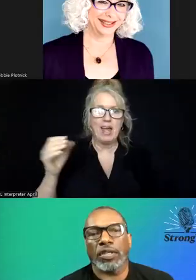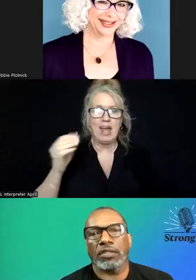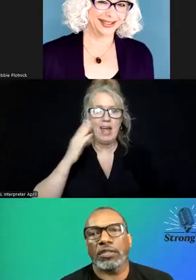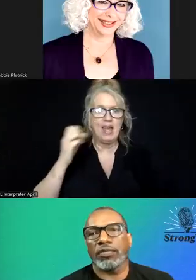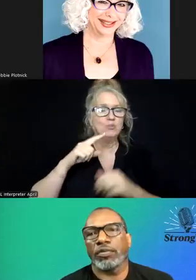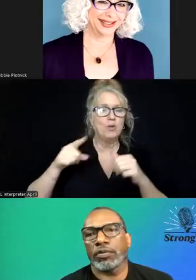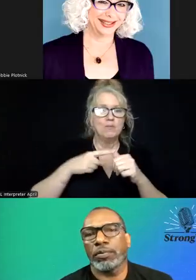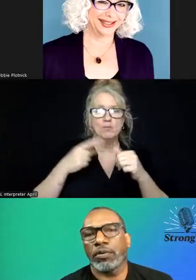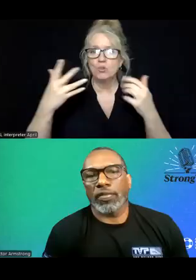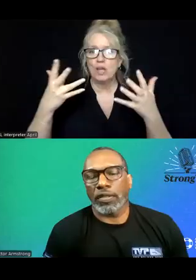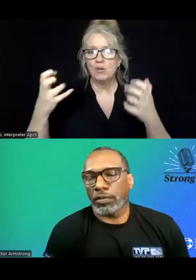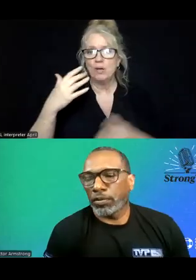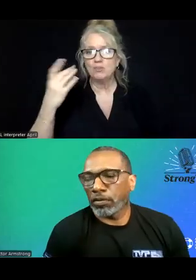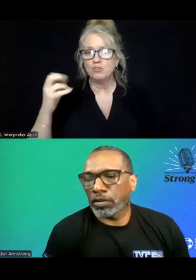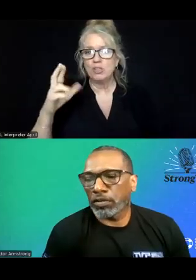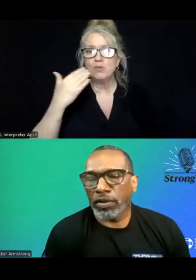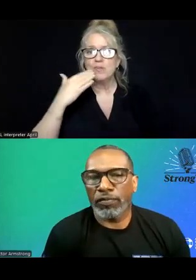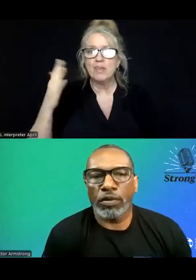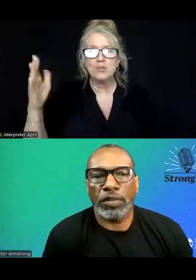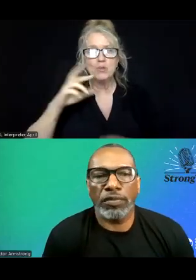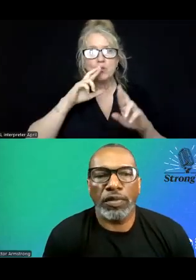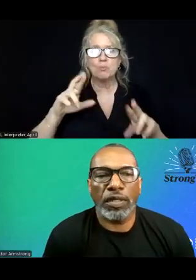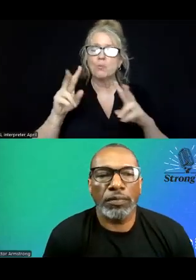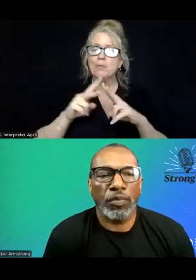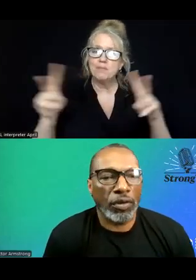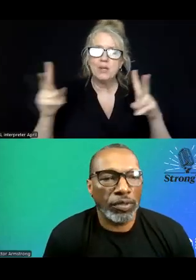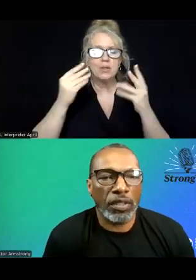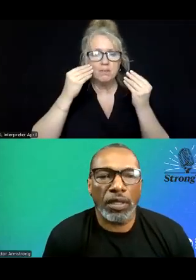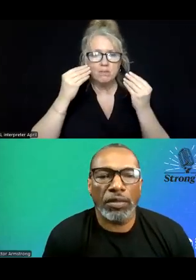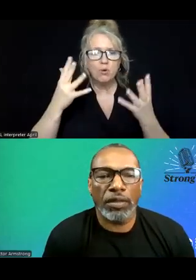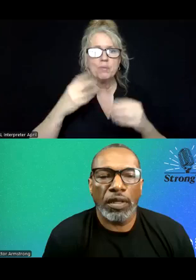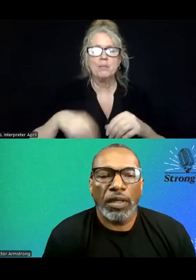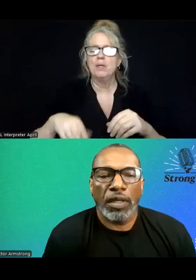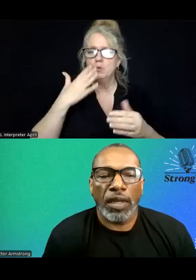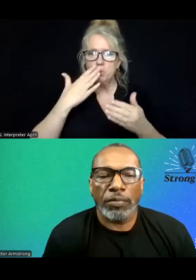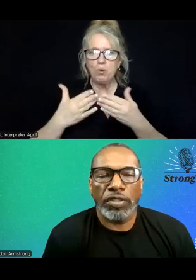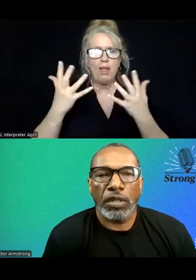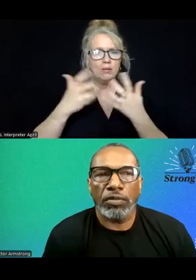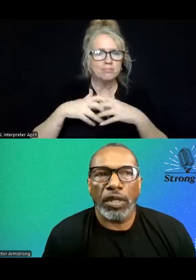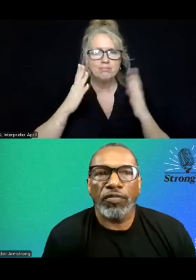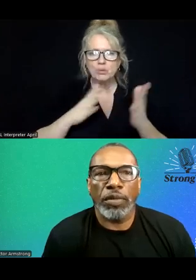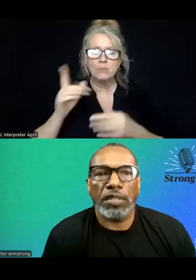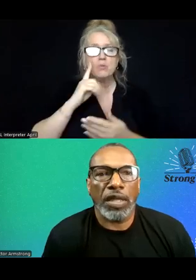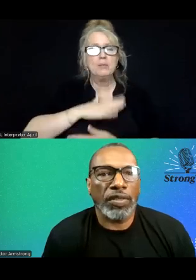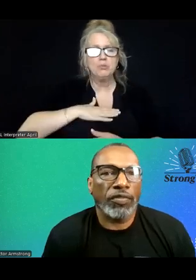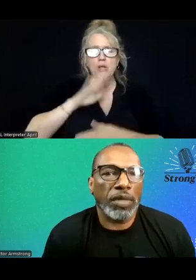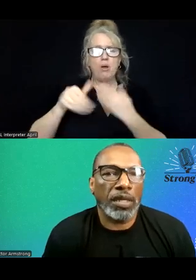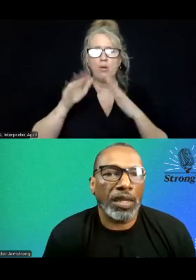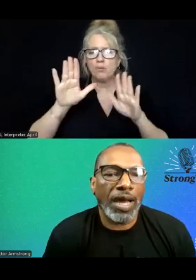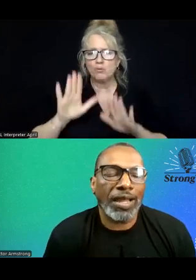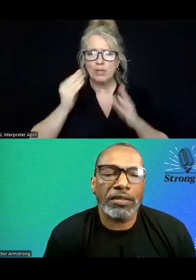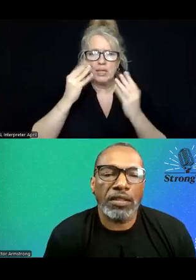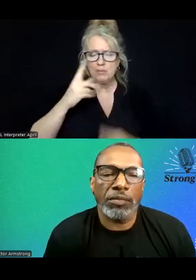first, I do want to thank Jennifer for the report. I think the report was very informative, well put together, and I appreciate all the great information. I